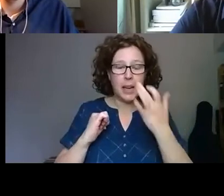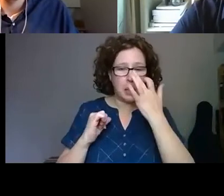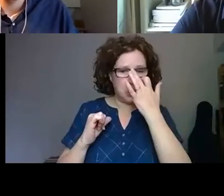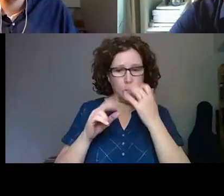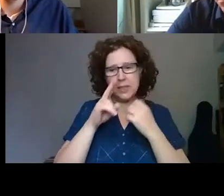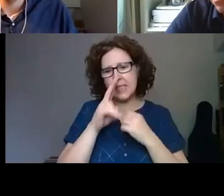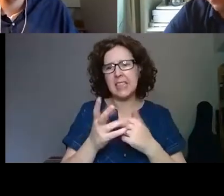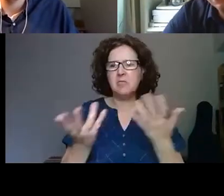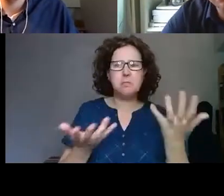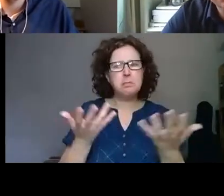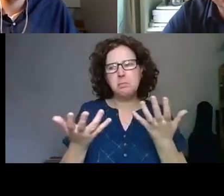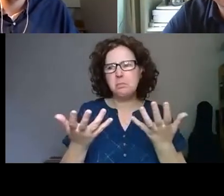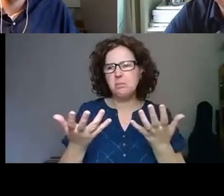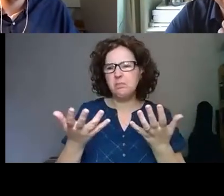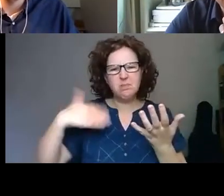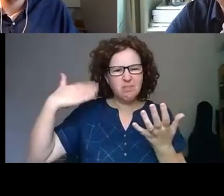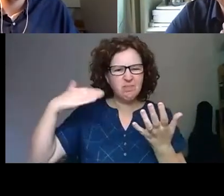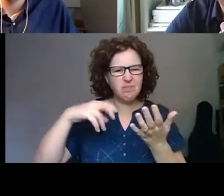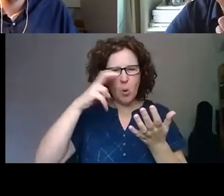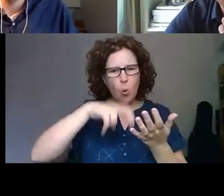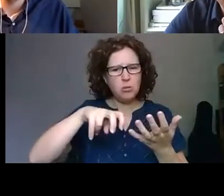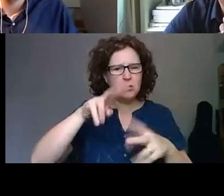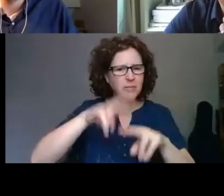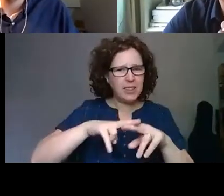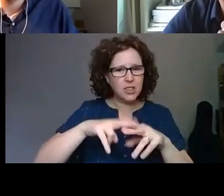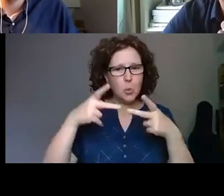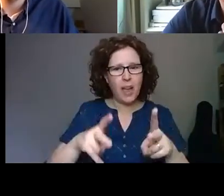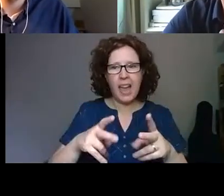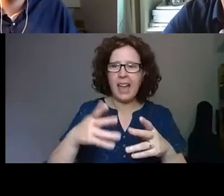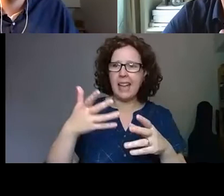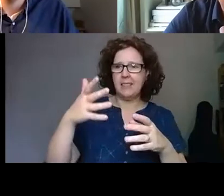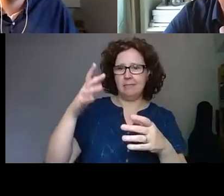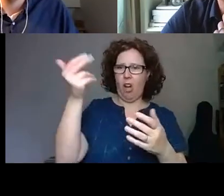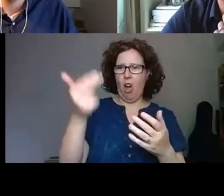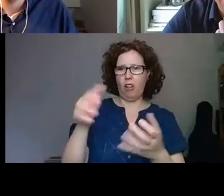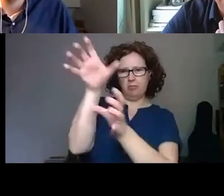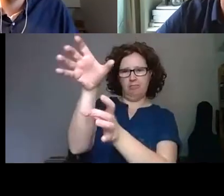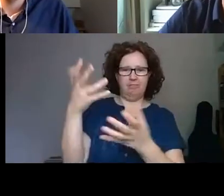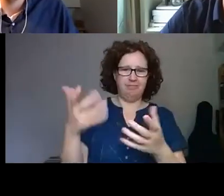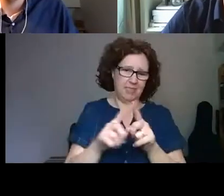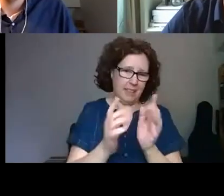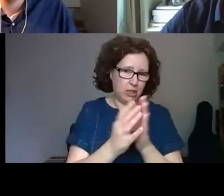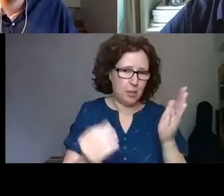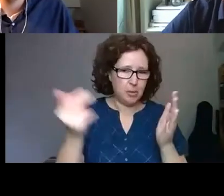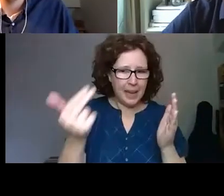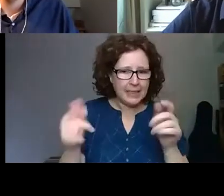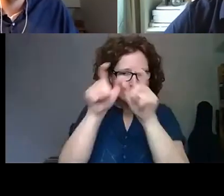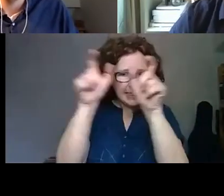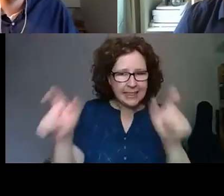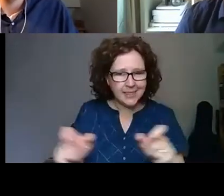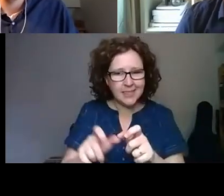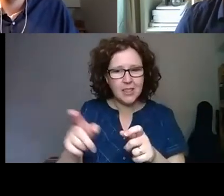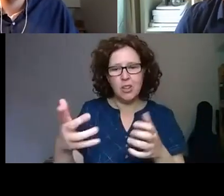traditional kind of art objects in our exhibition such as paintings or